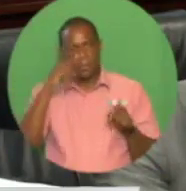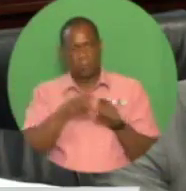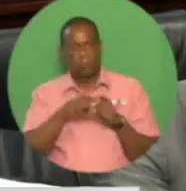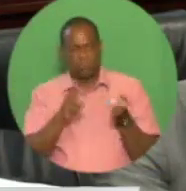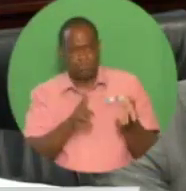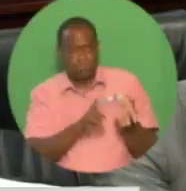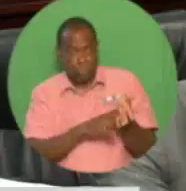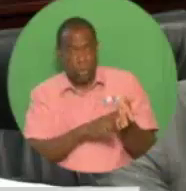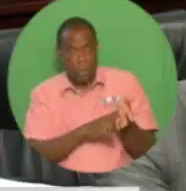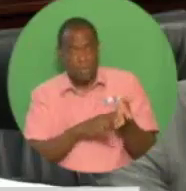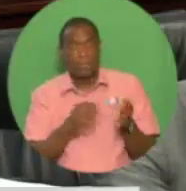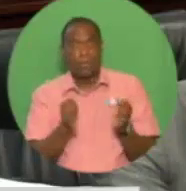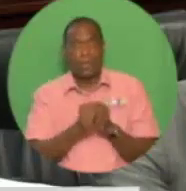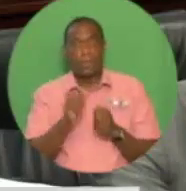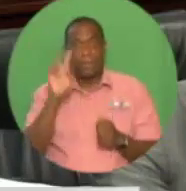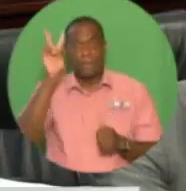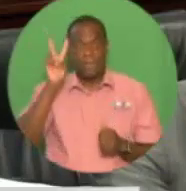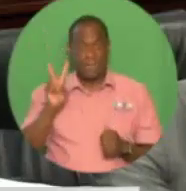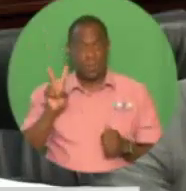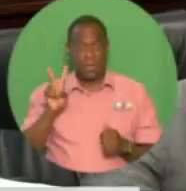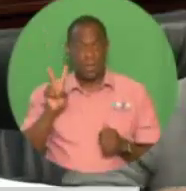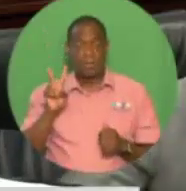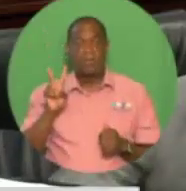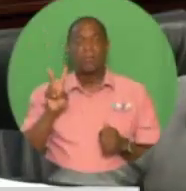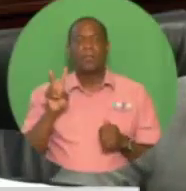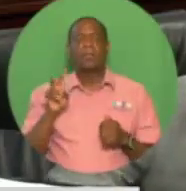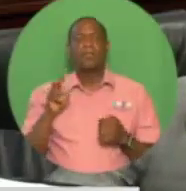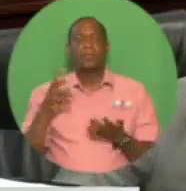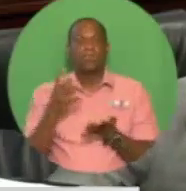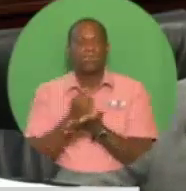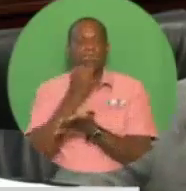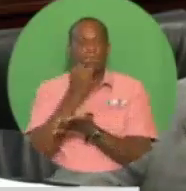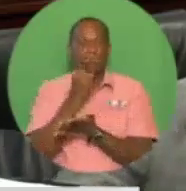priced steady supply of natural gas from the dragon field in Venezuela.